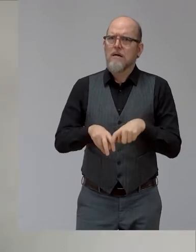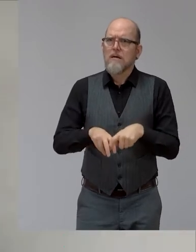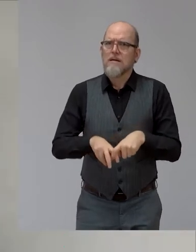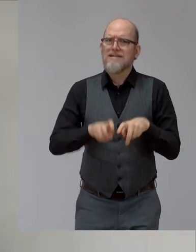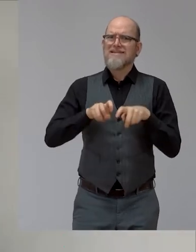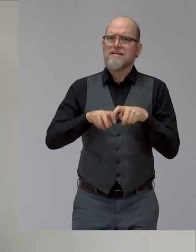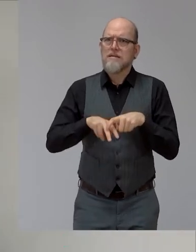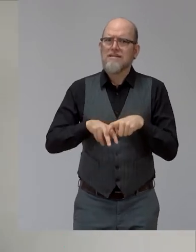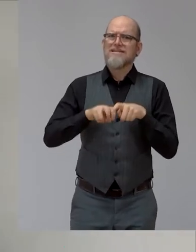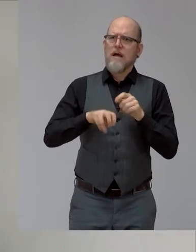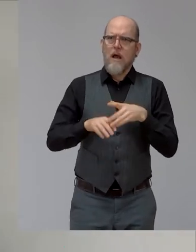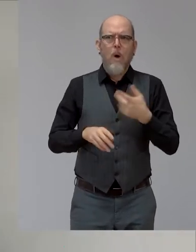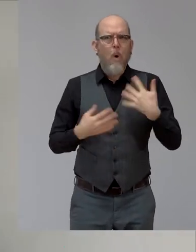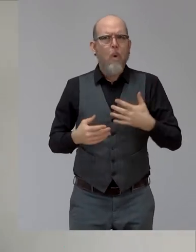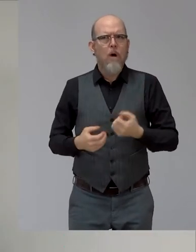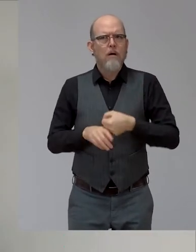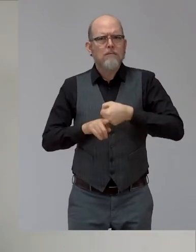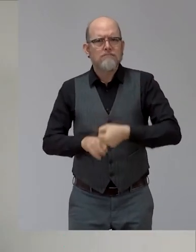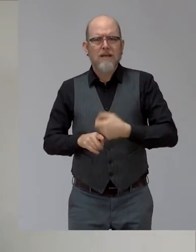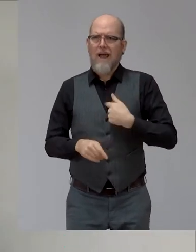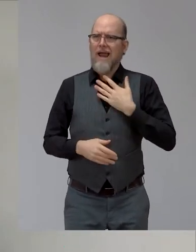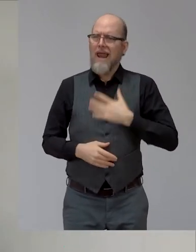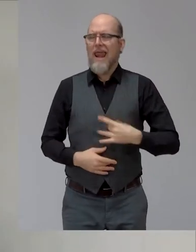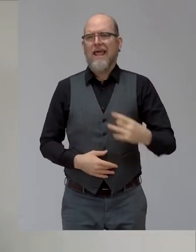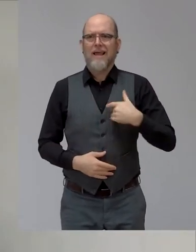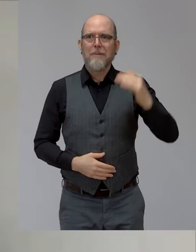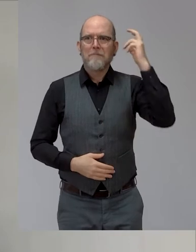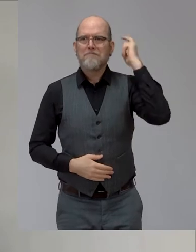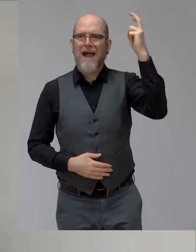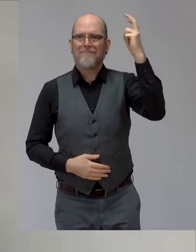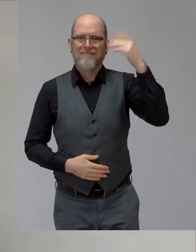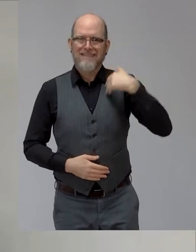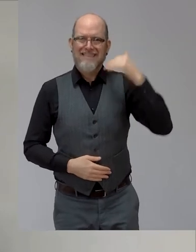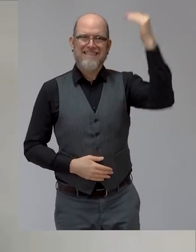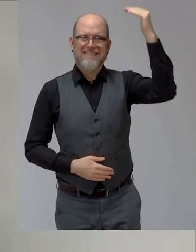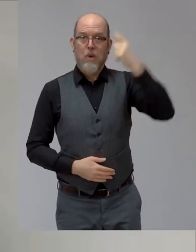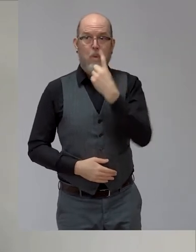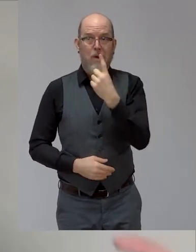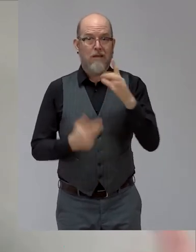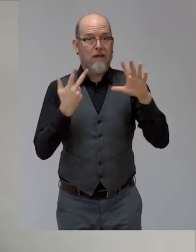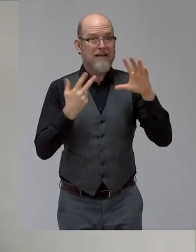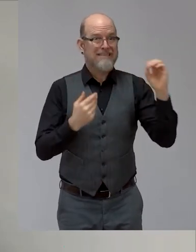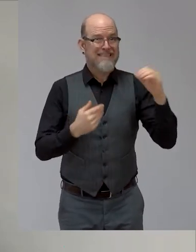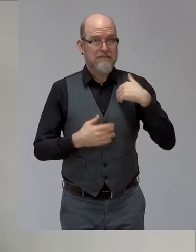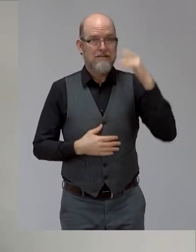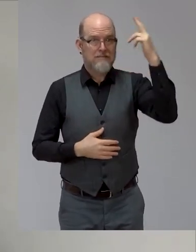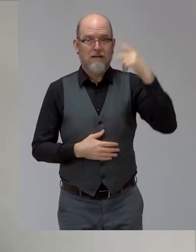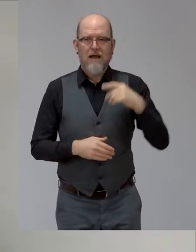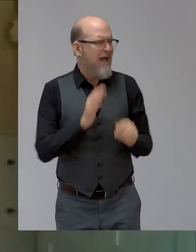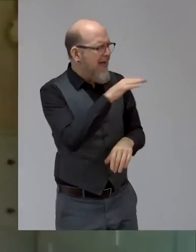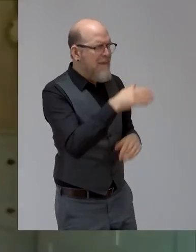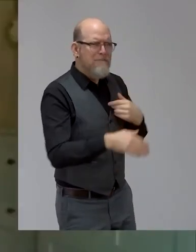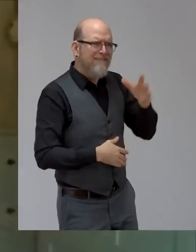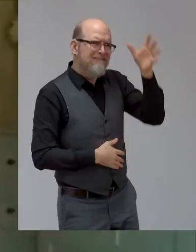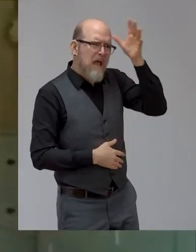to say, what are you tall? Are you a tall man? My father was six foot six and he was a rugby player. So, but he was also very big. Are you tall?